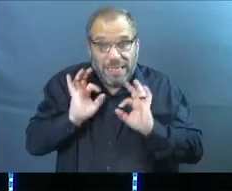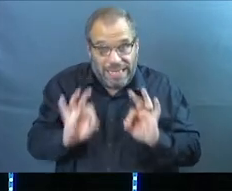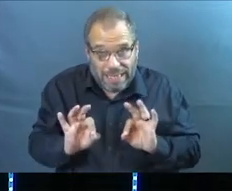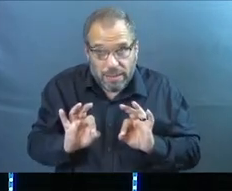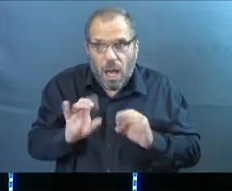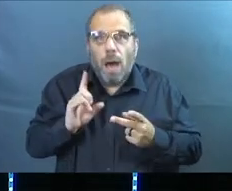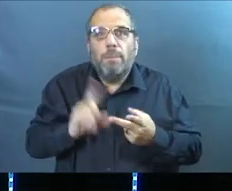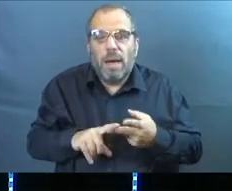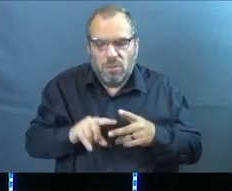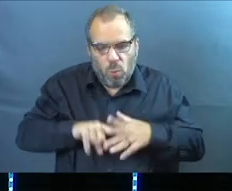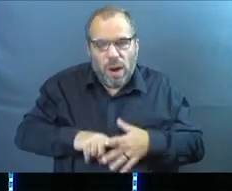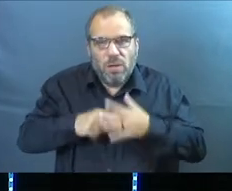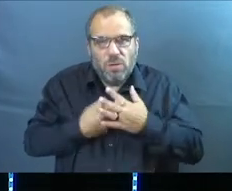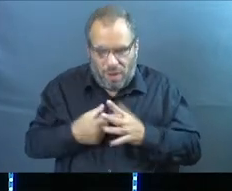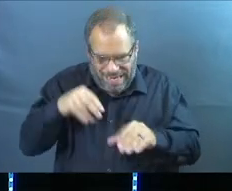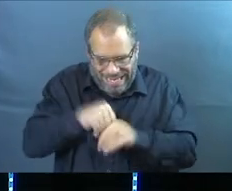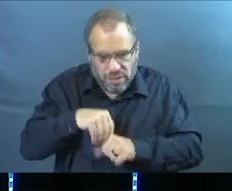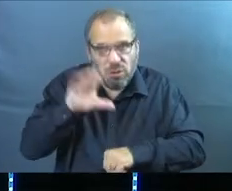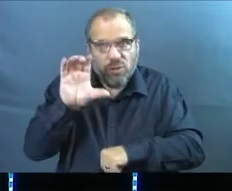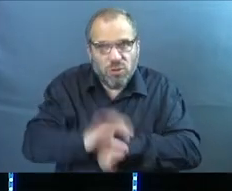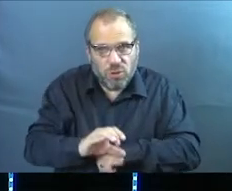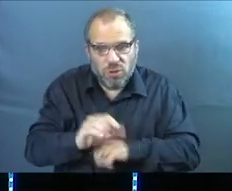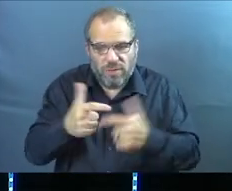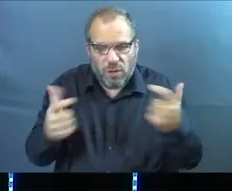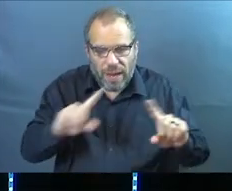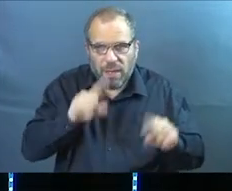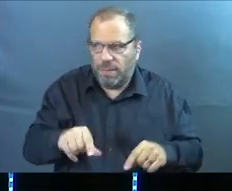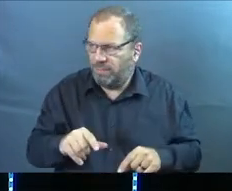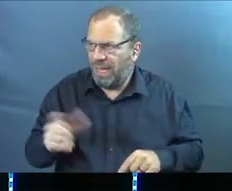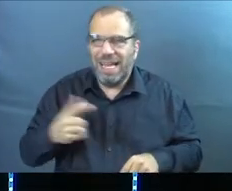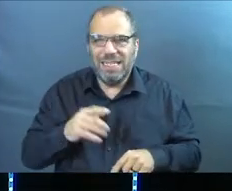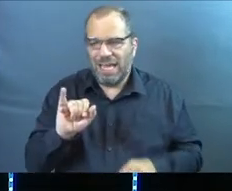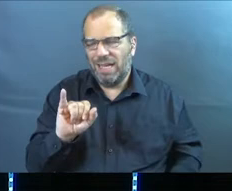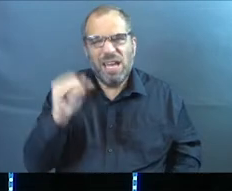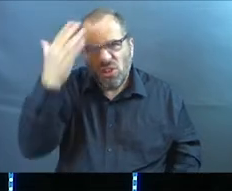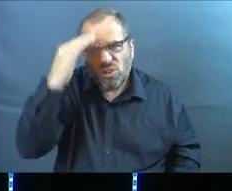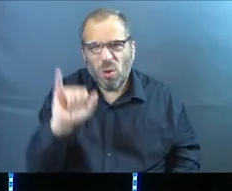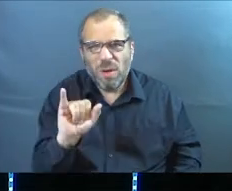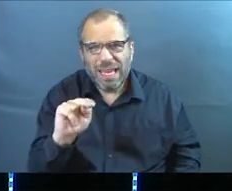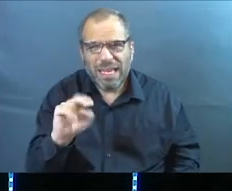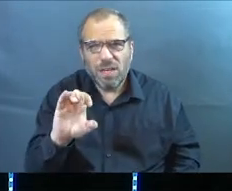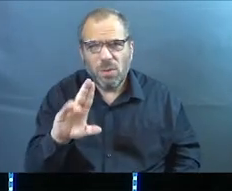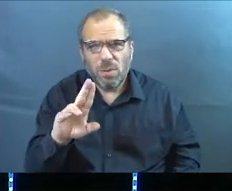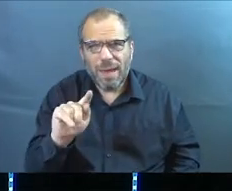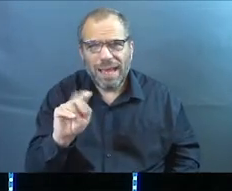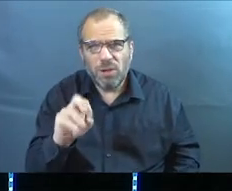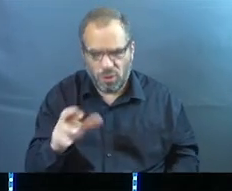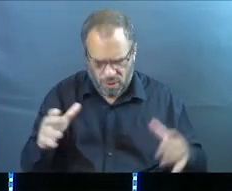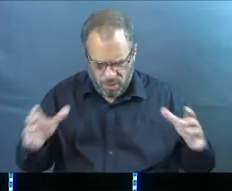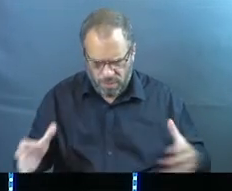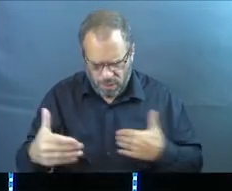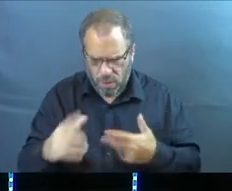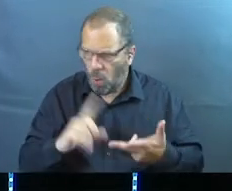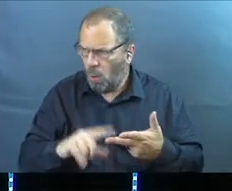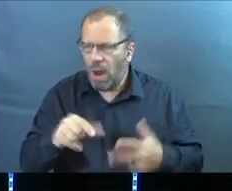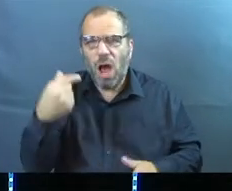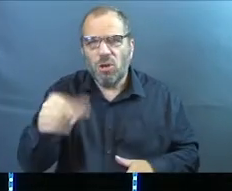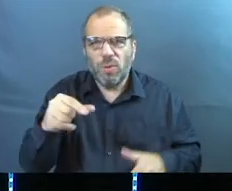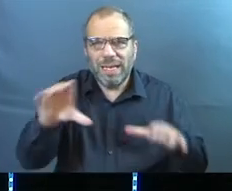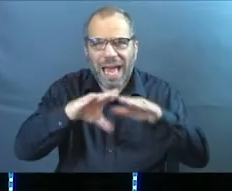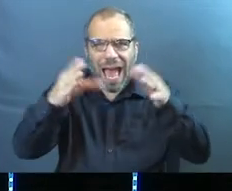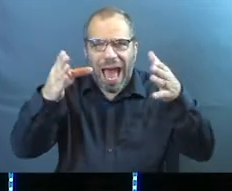commission but it's where you start. It's like an incubator. Do you know what an incubator is? Or a greenhouse?